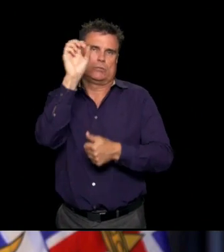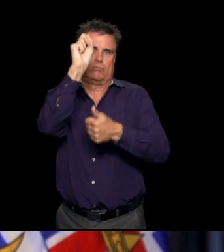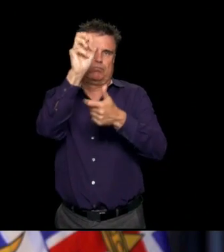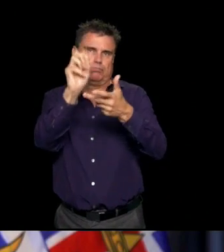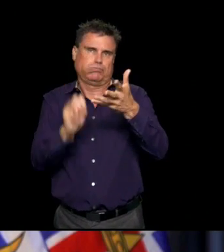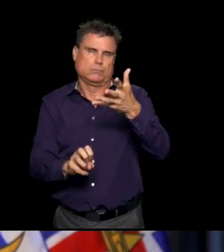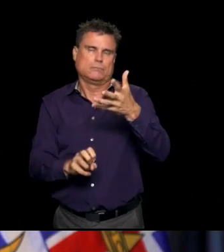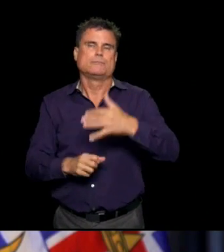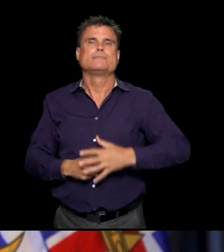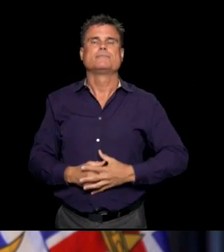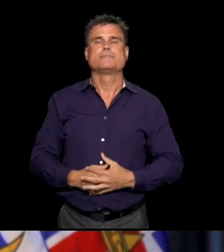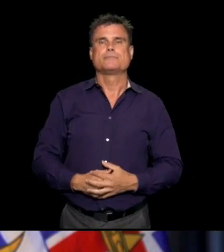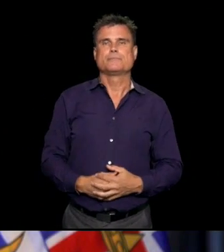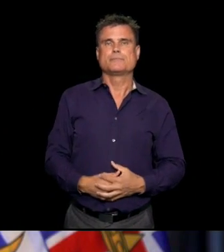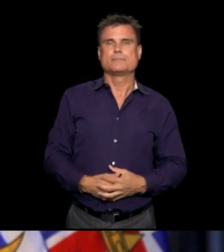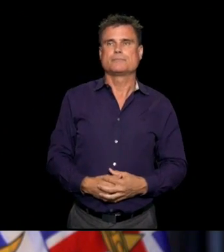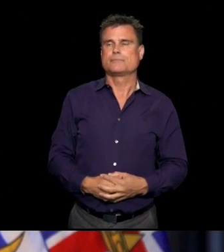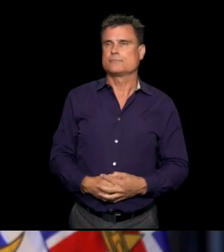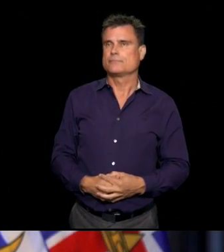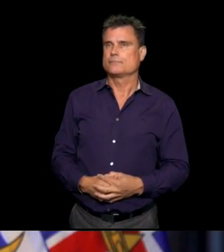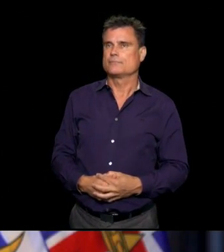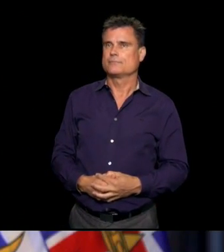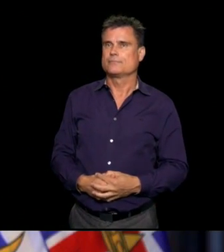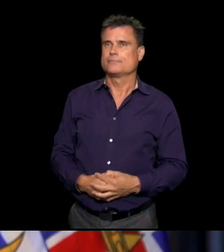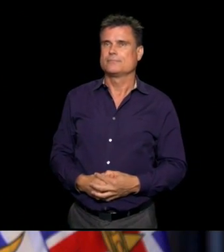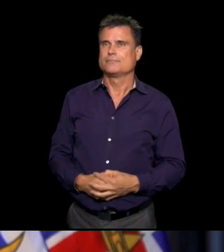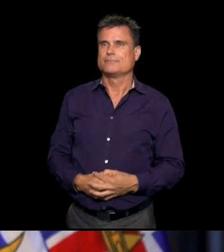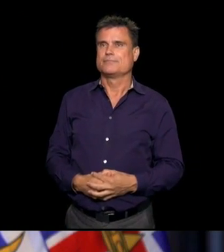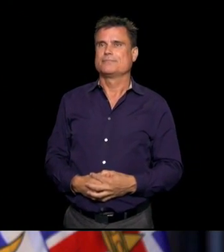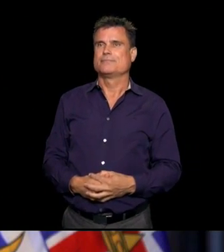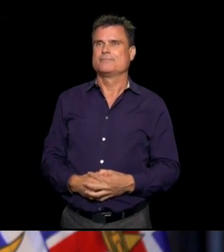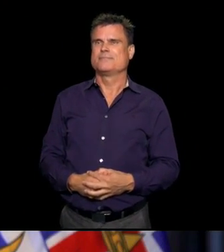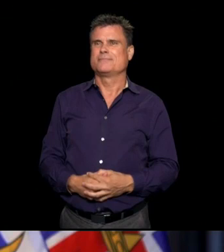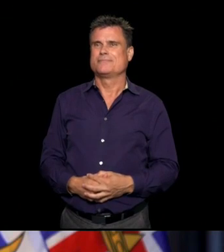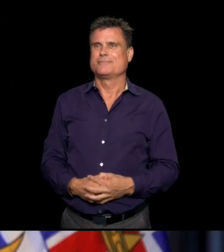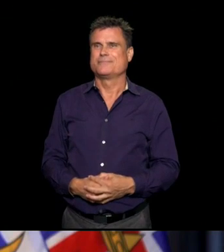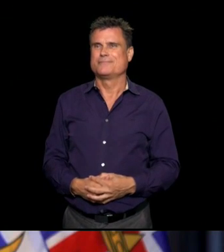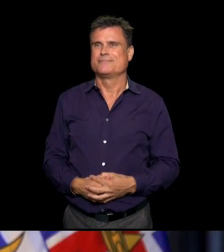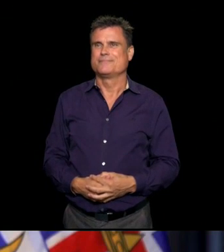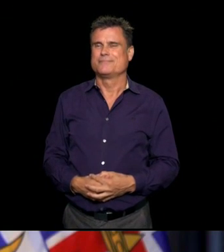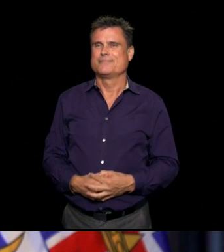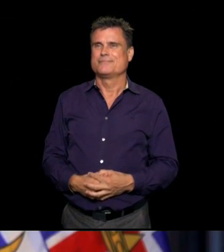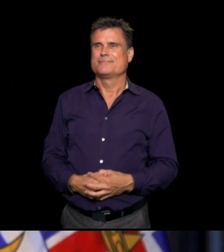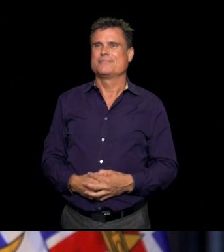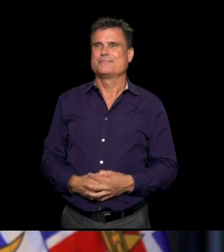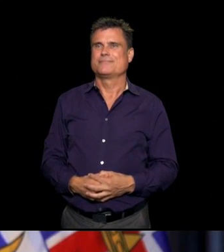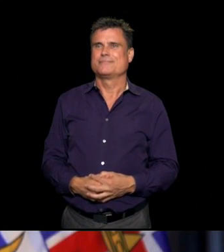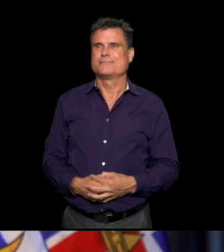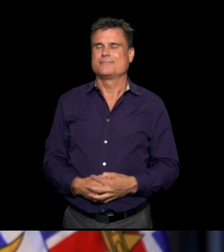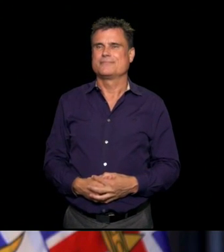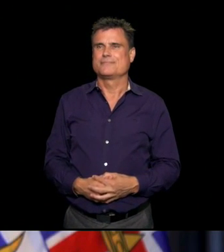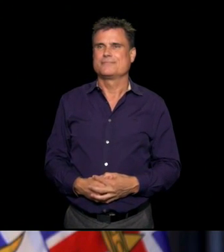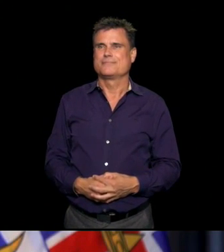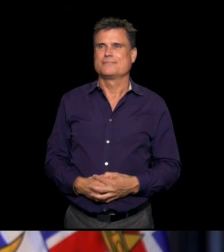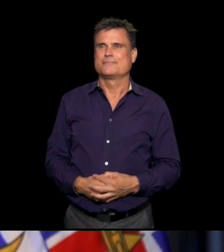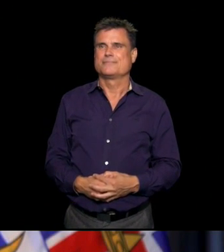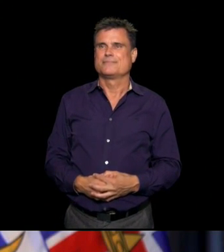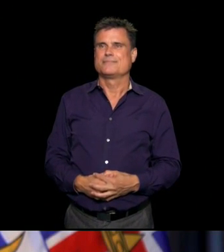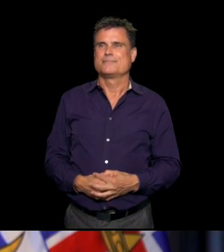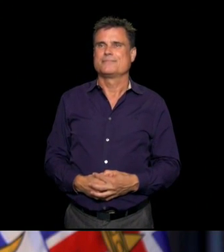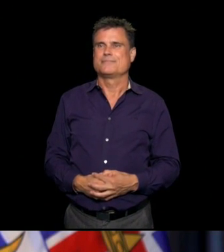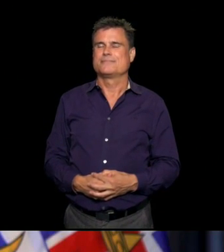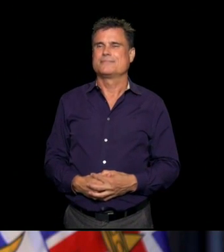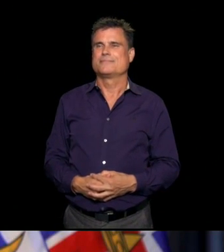68 new cases who have tested positive for COVID-19 for a total of 5372 cases in Colombie-Britannique.